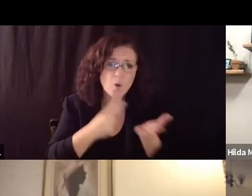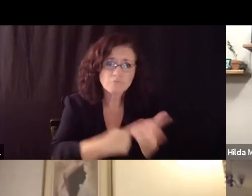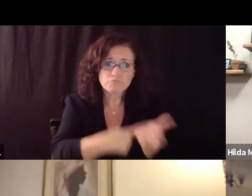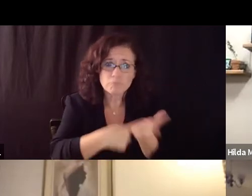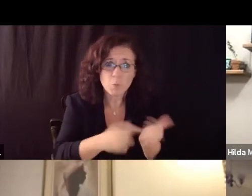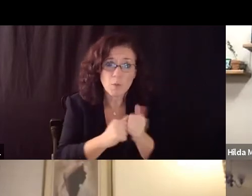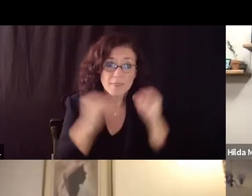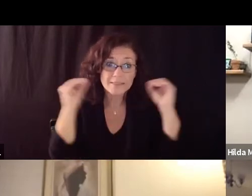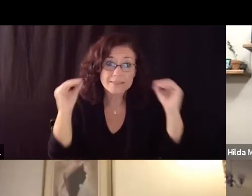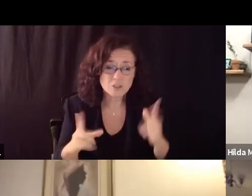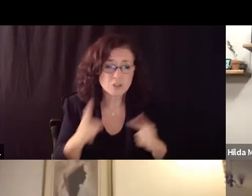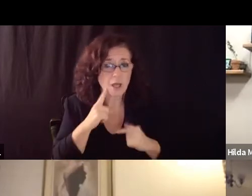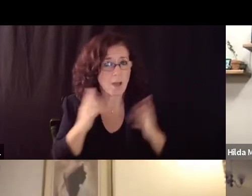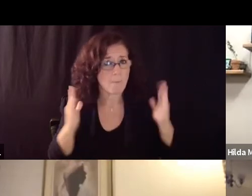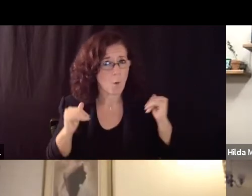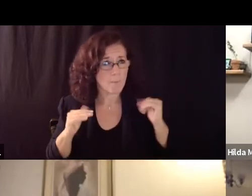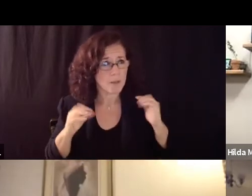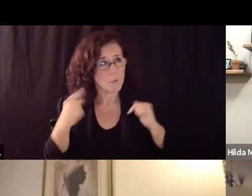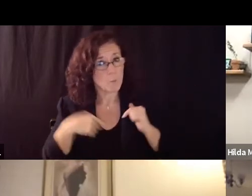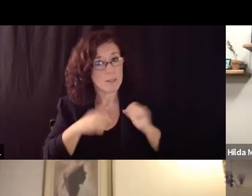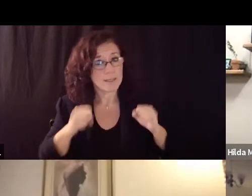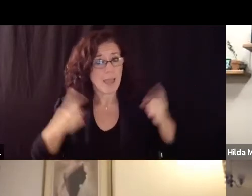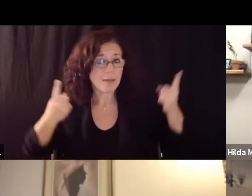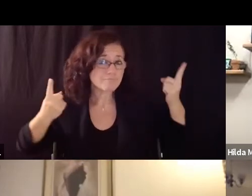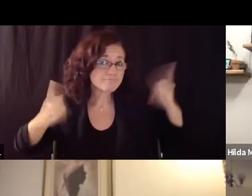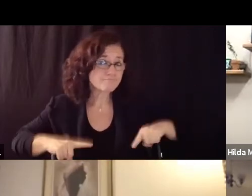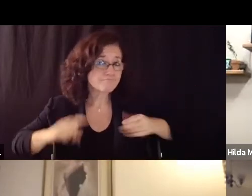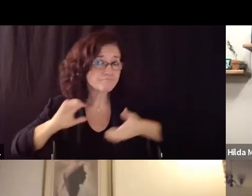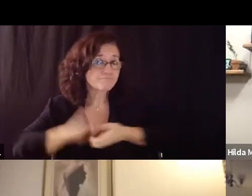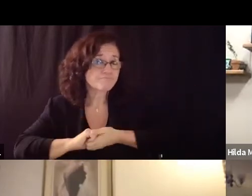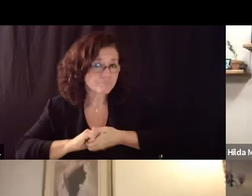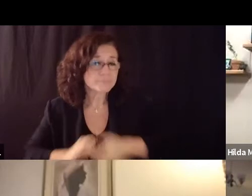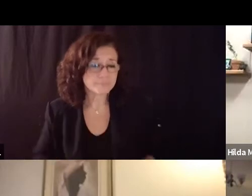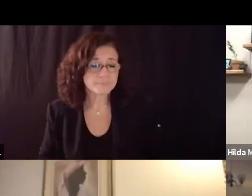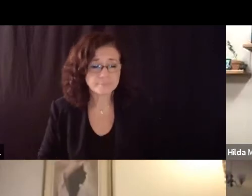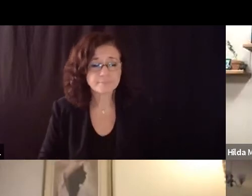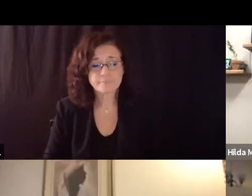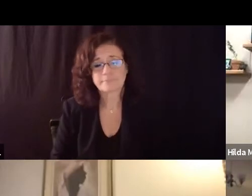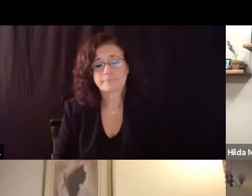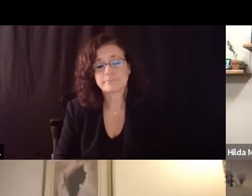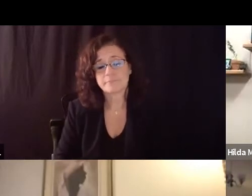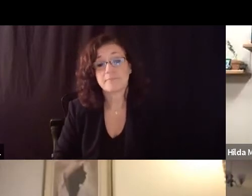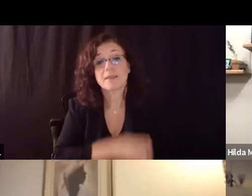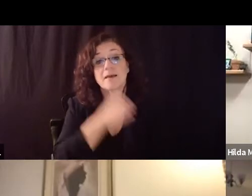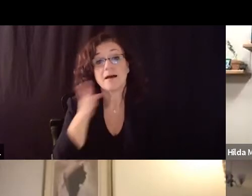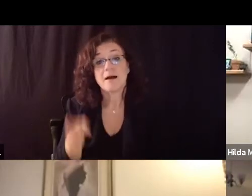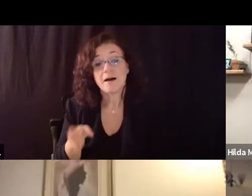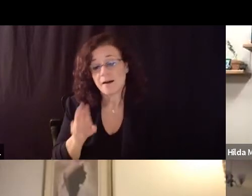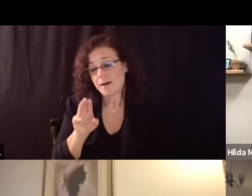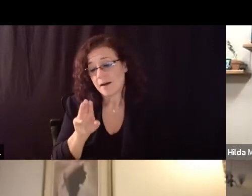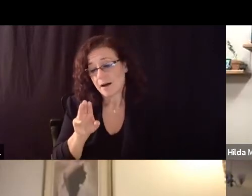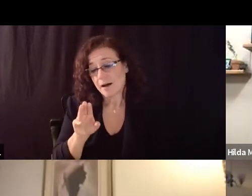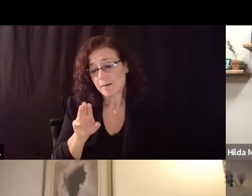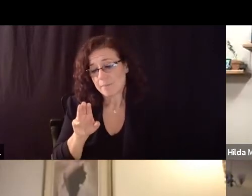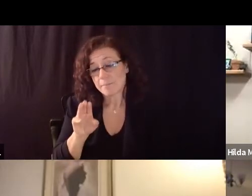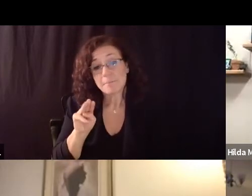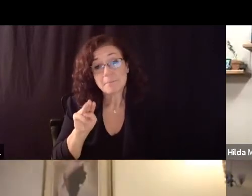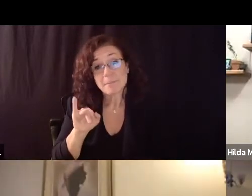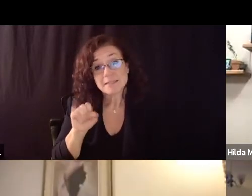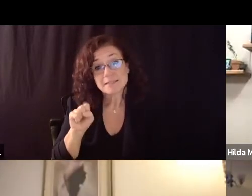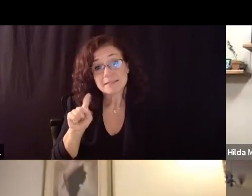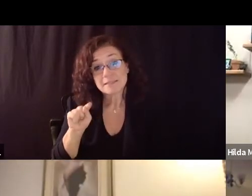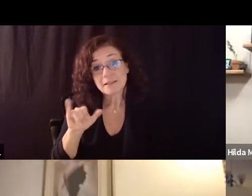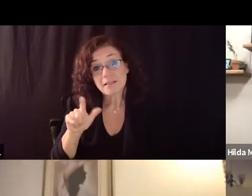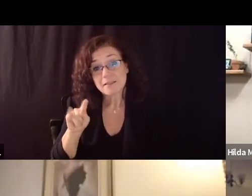consensus um if that's okay and then also just what miss tilton the chemistry teacher from san marcus